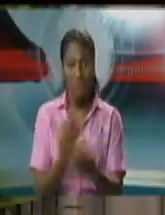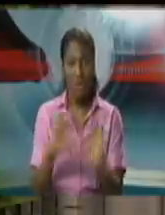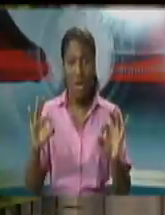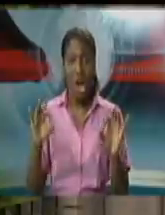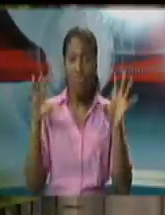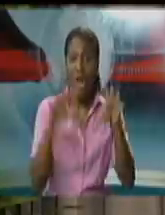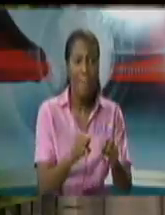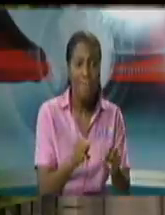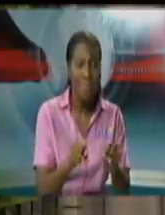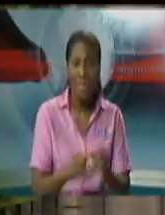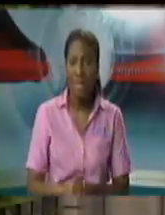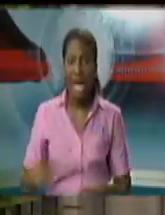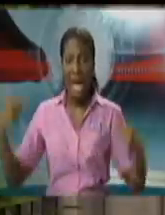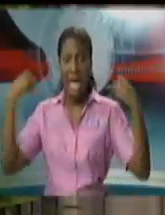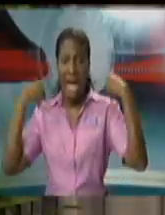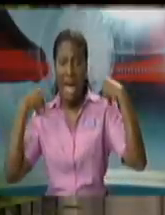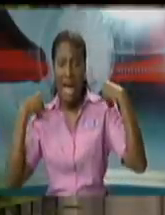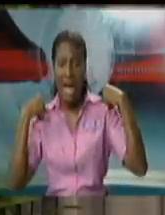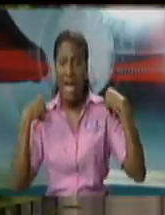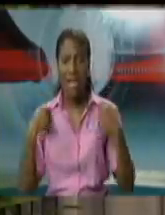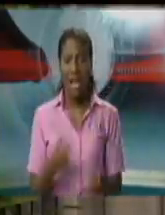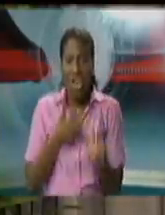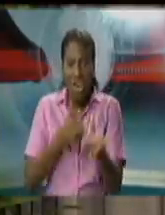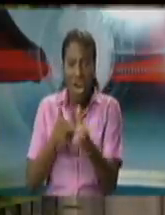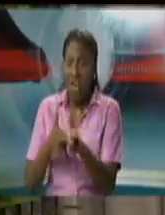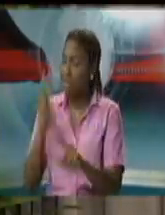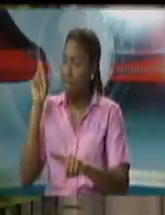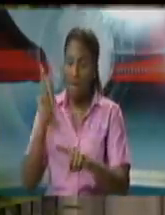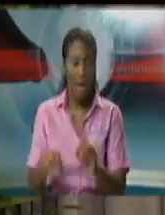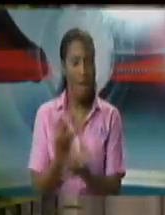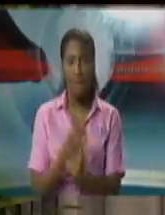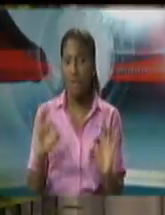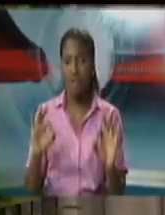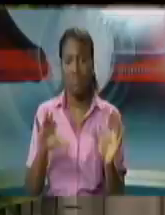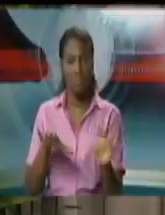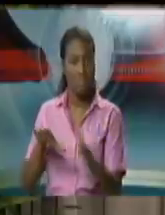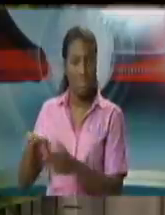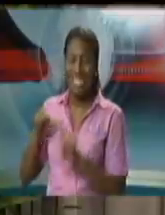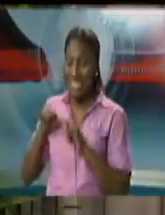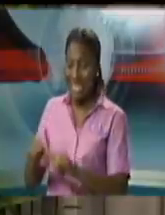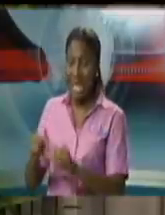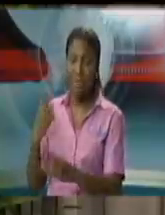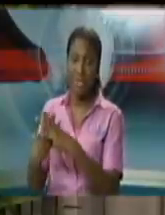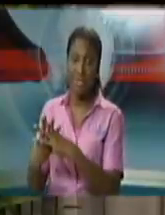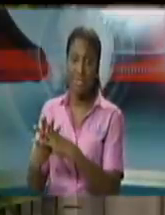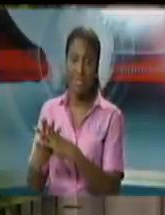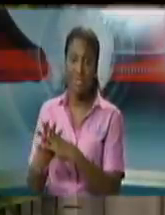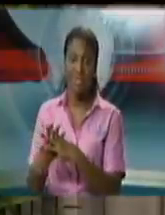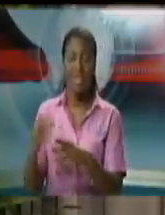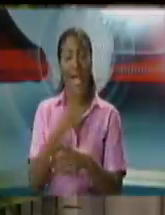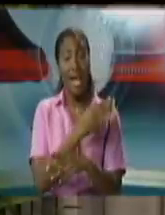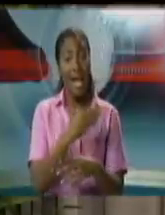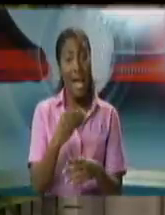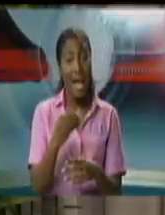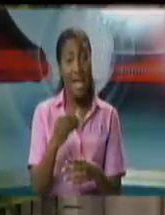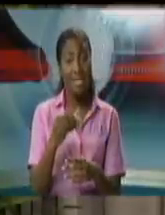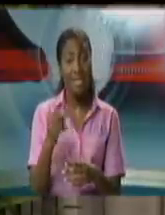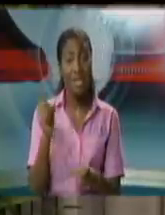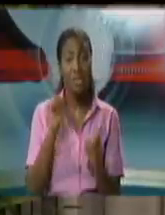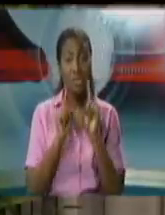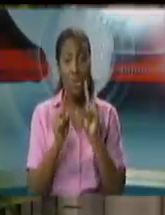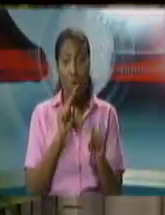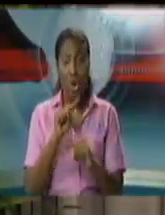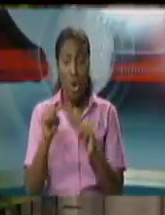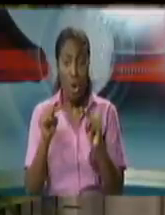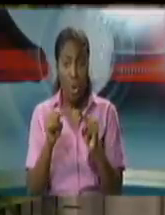anti-gang all of those things firearms etc and two we're looking at the position of the exercise of